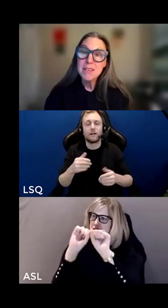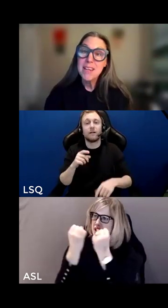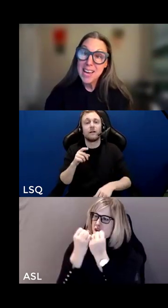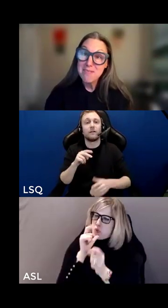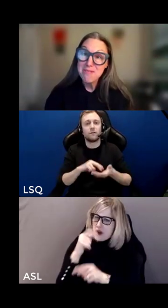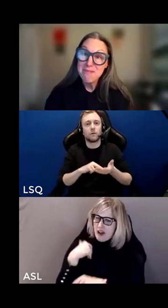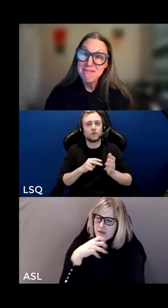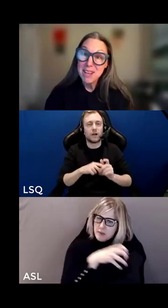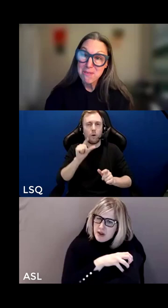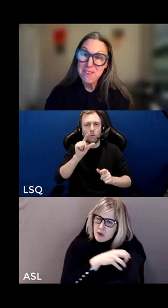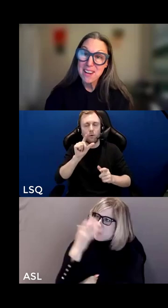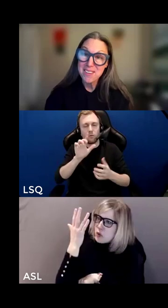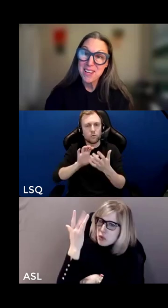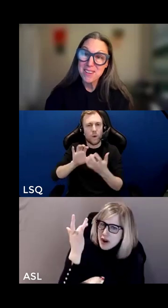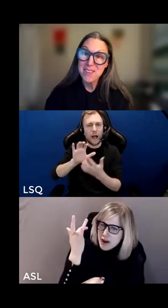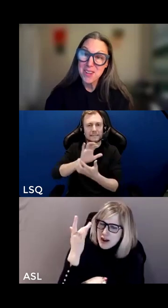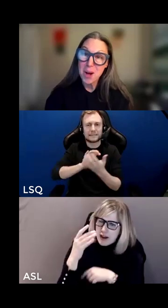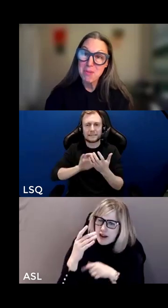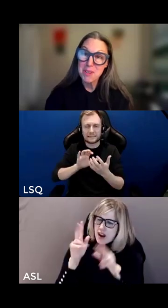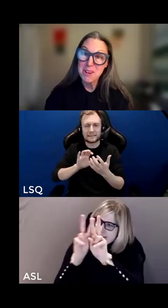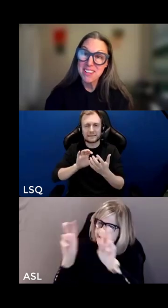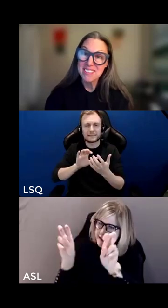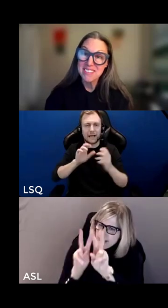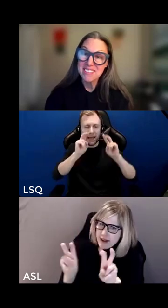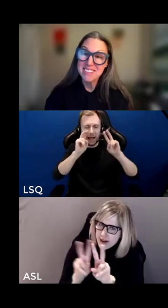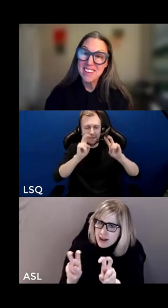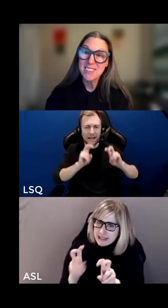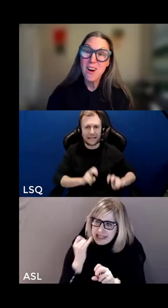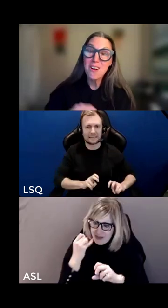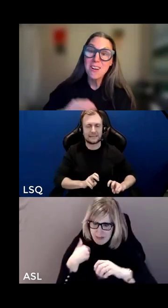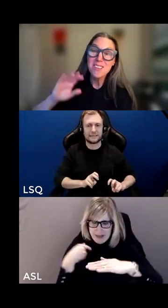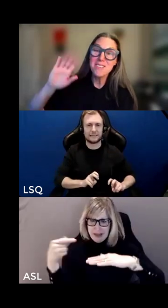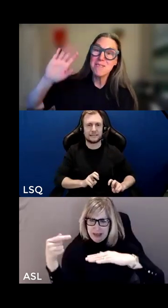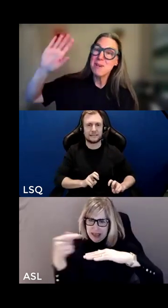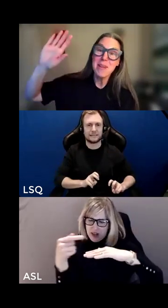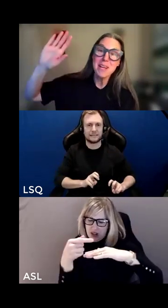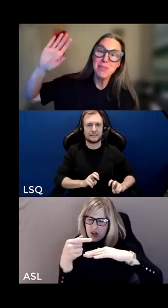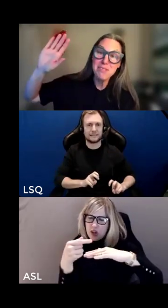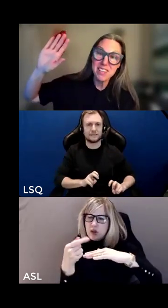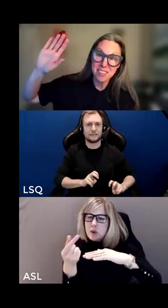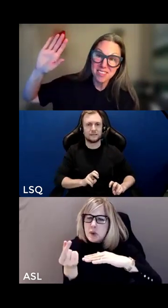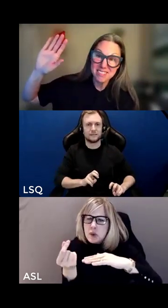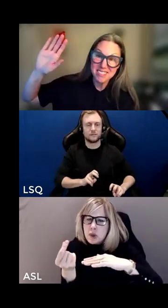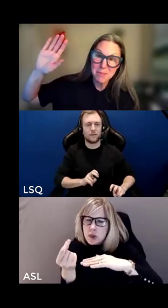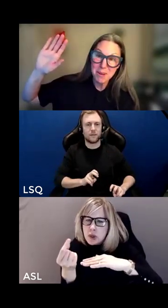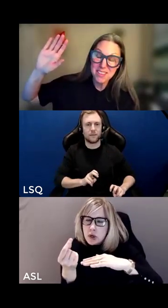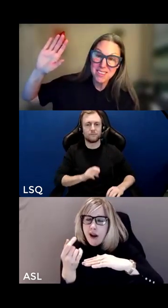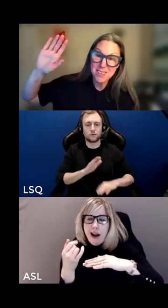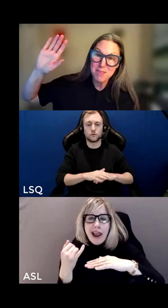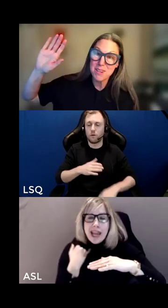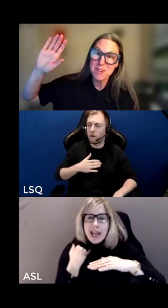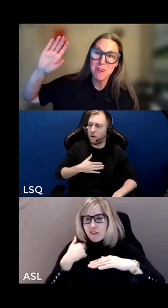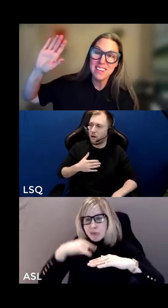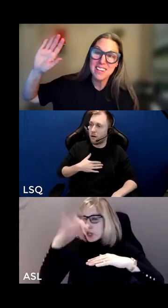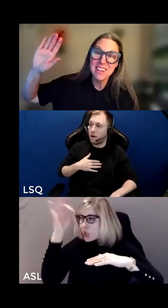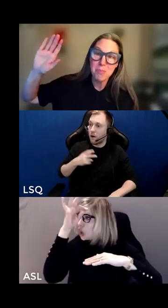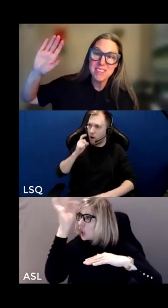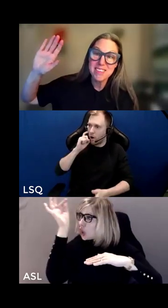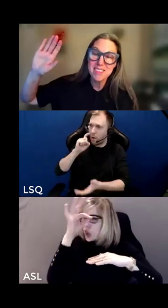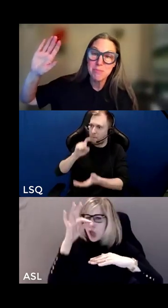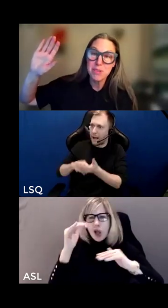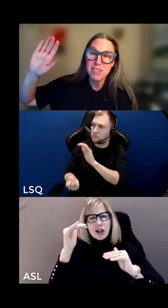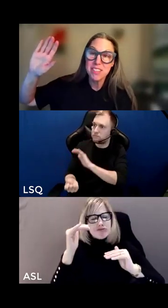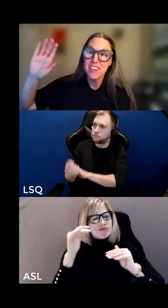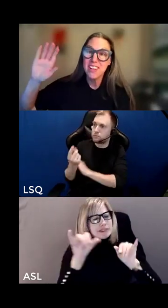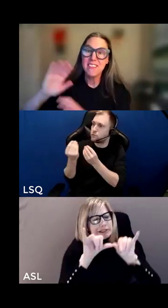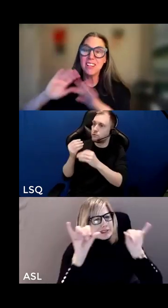than we're meant to have if we find ourselves on the top of a coin as long as we remain oblivious about these systems of inequality and our